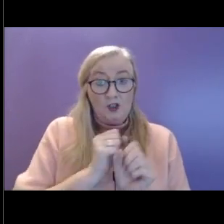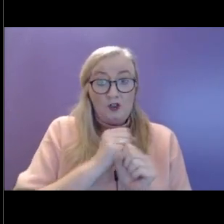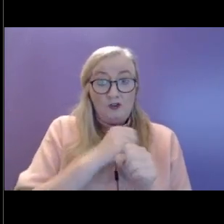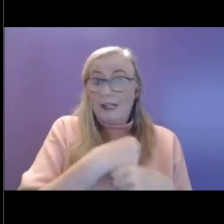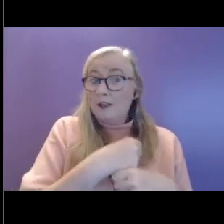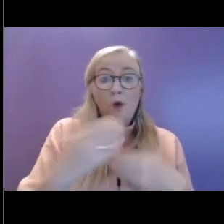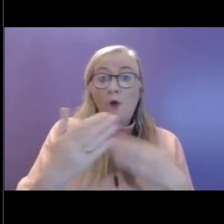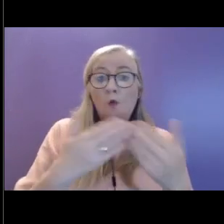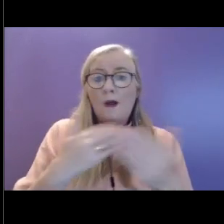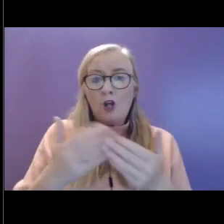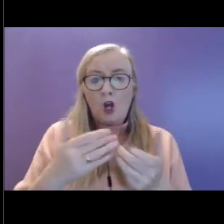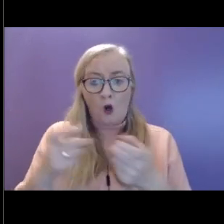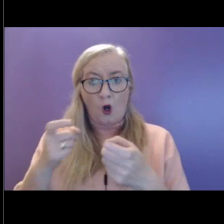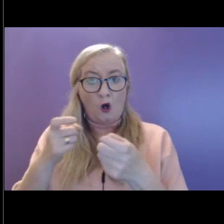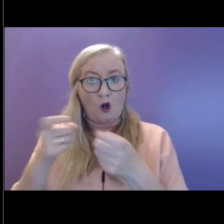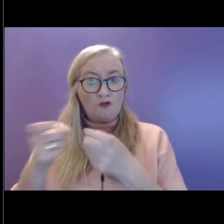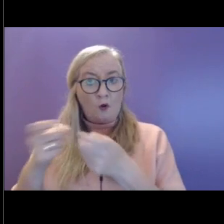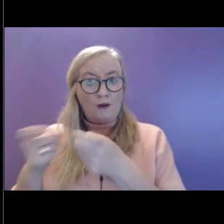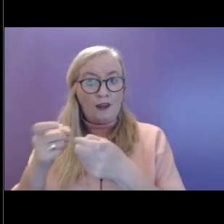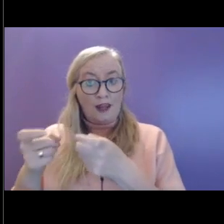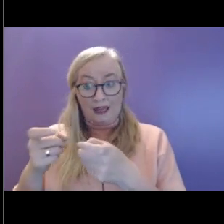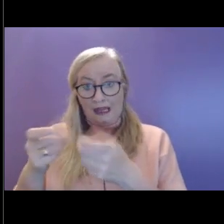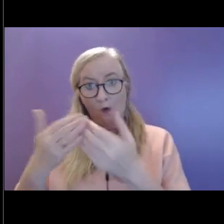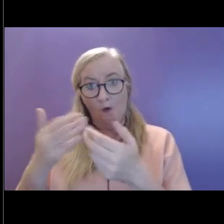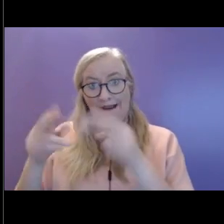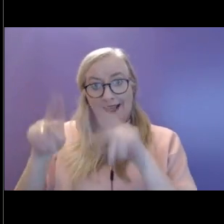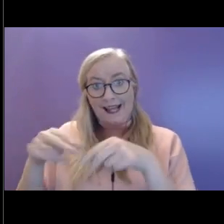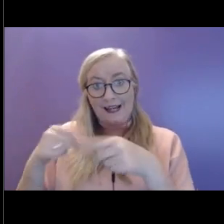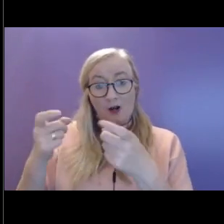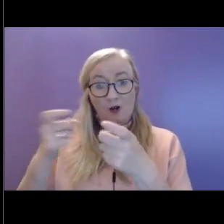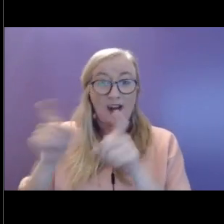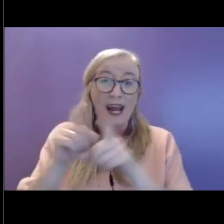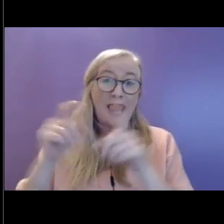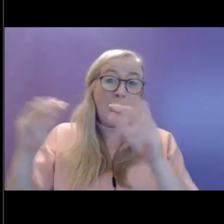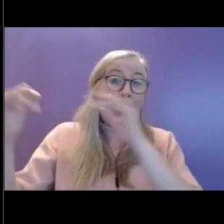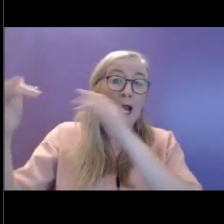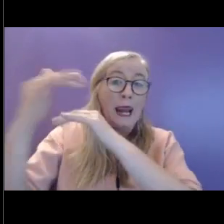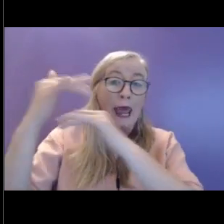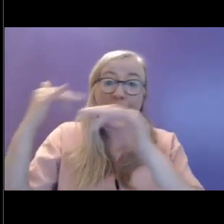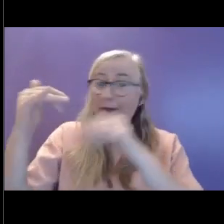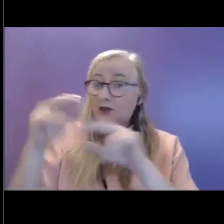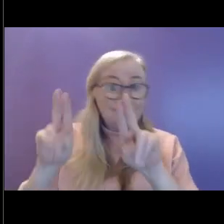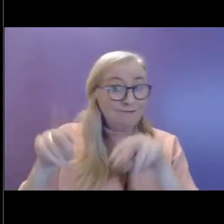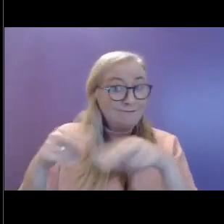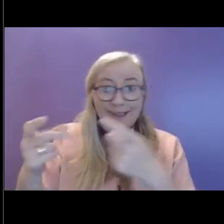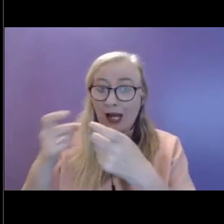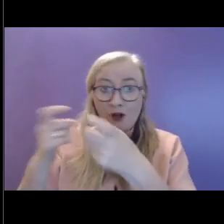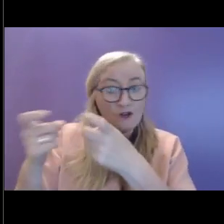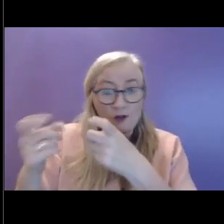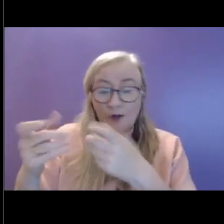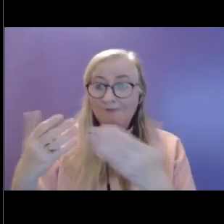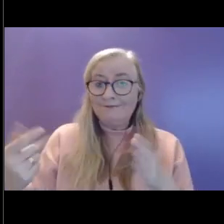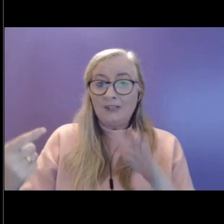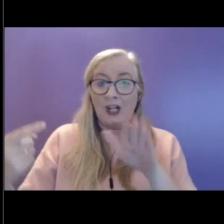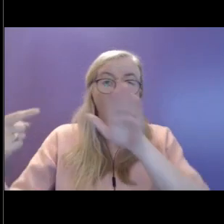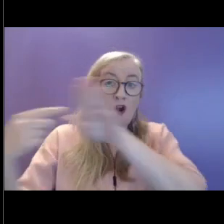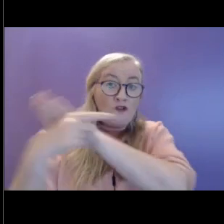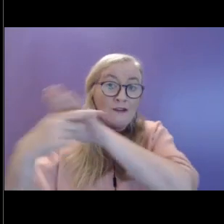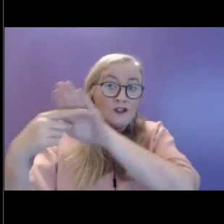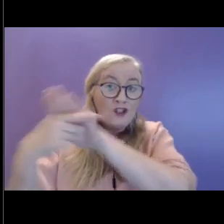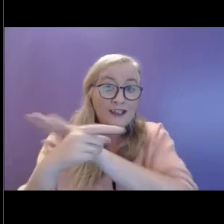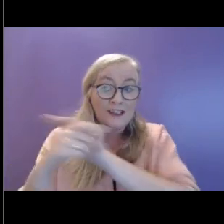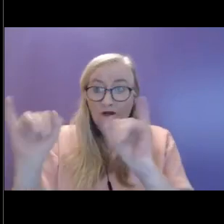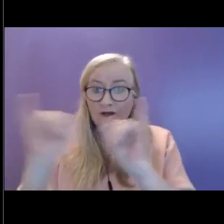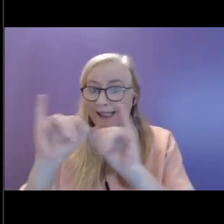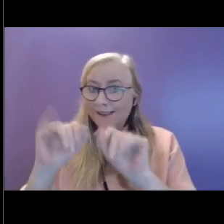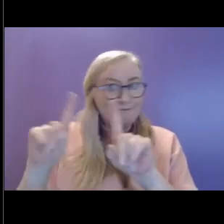usually the further away things are, things like climate chaos or, you know, refugee crises, we